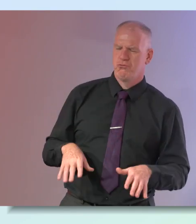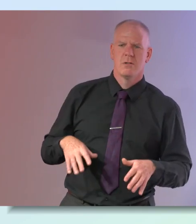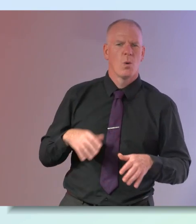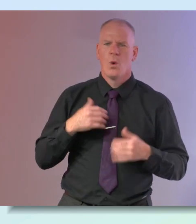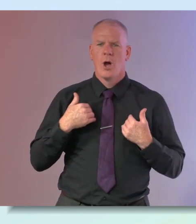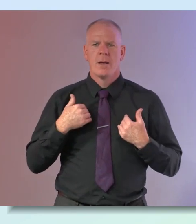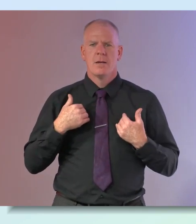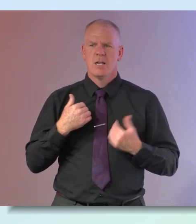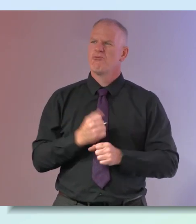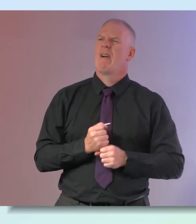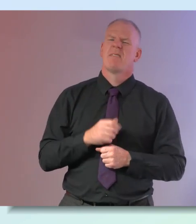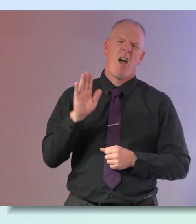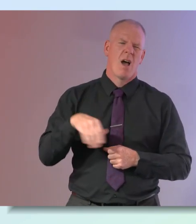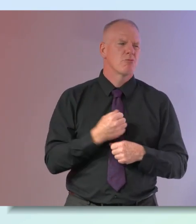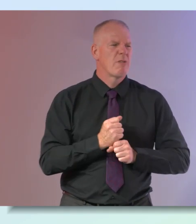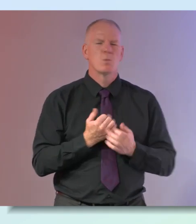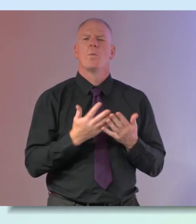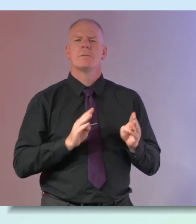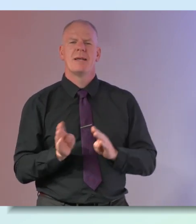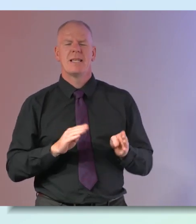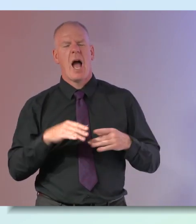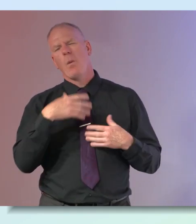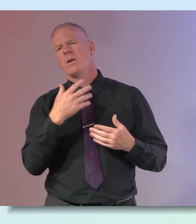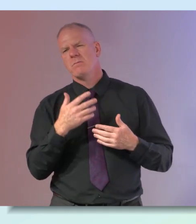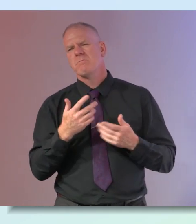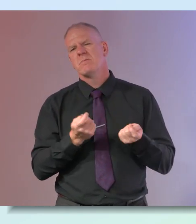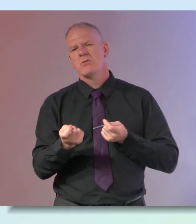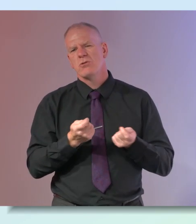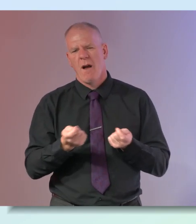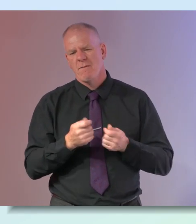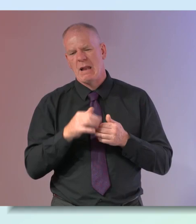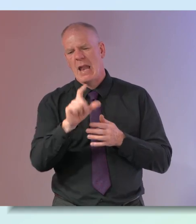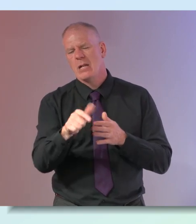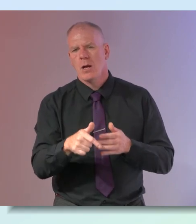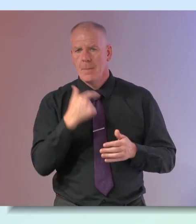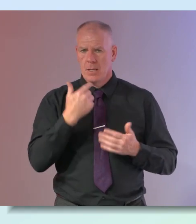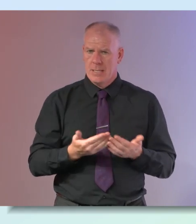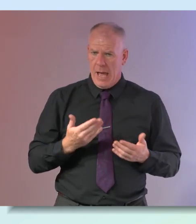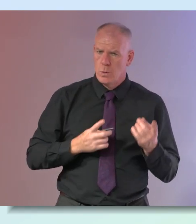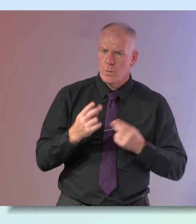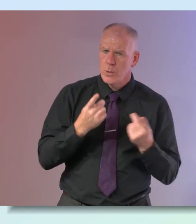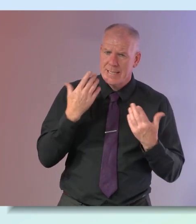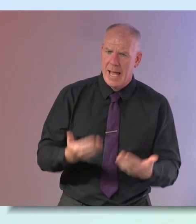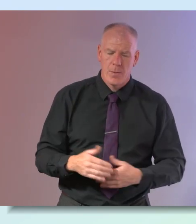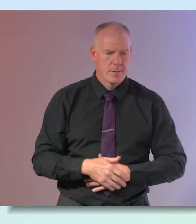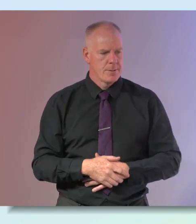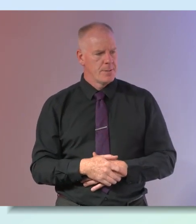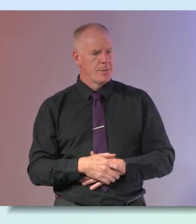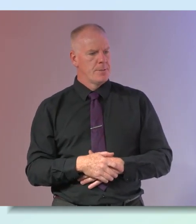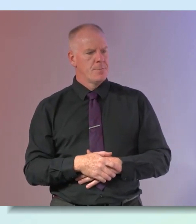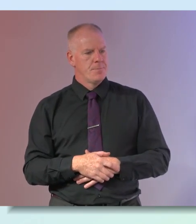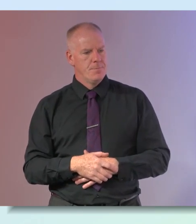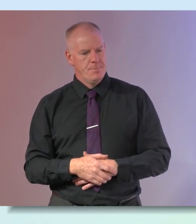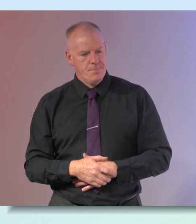because i feel stressed it's because i've got so much on i'll deal with that in the future the time is now like you think what can i do now those are the signals